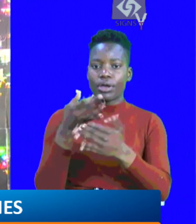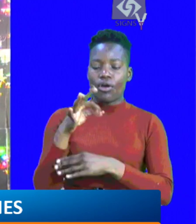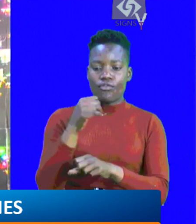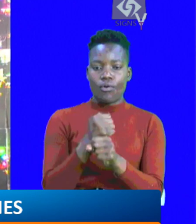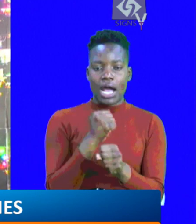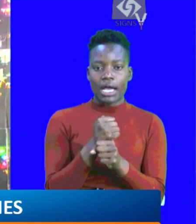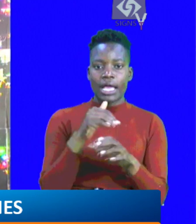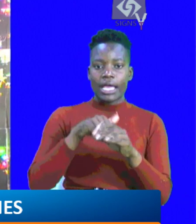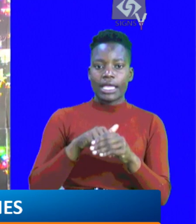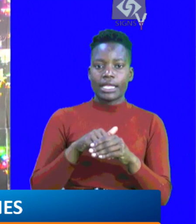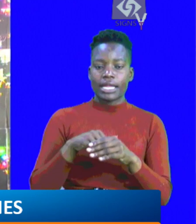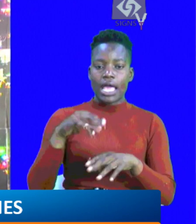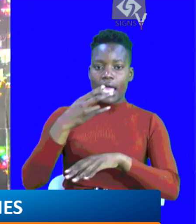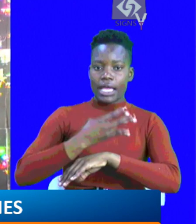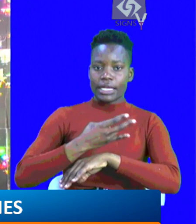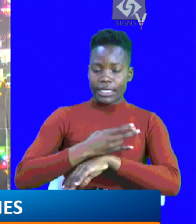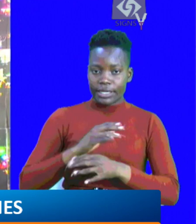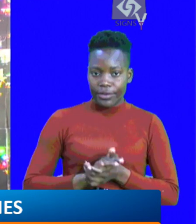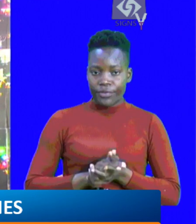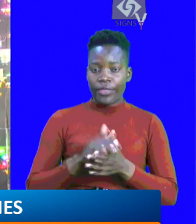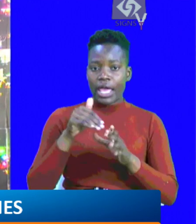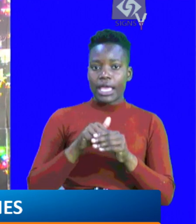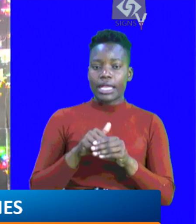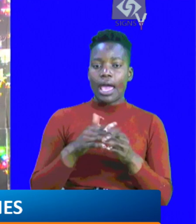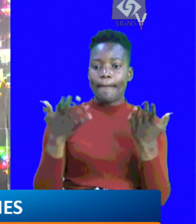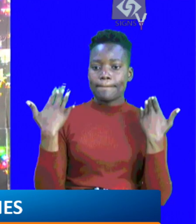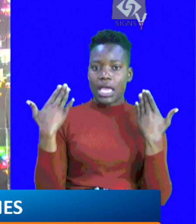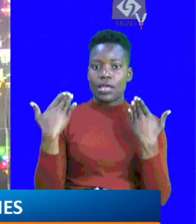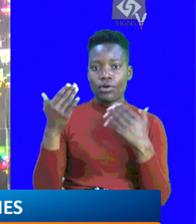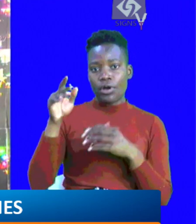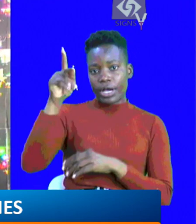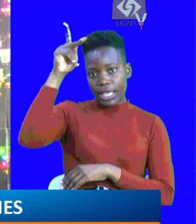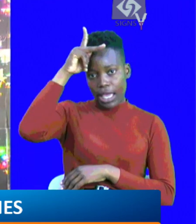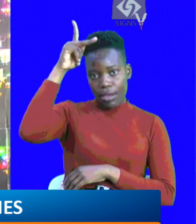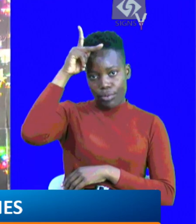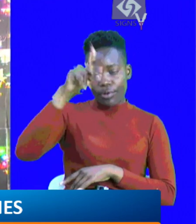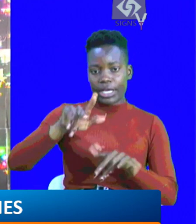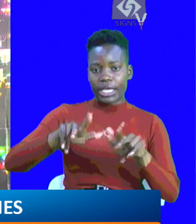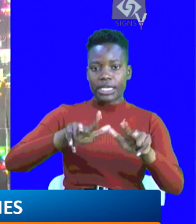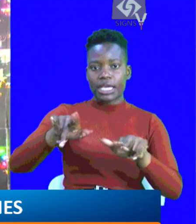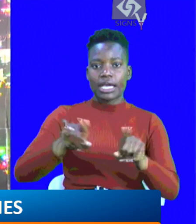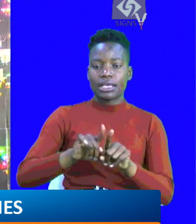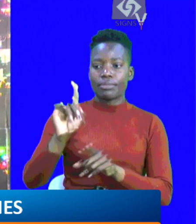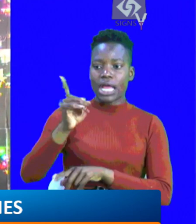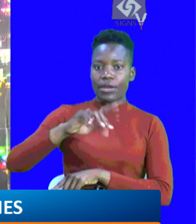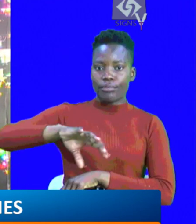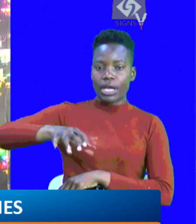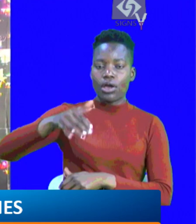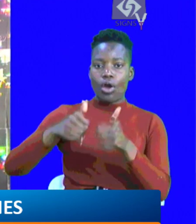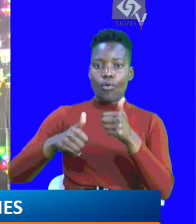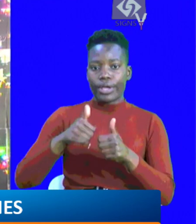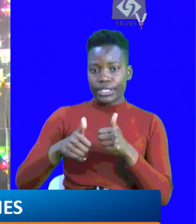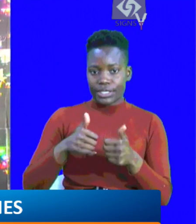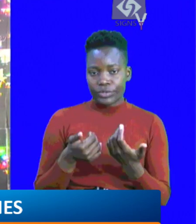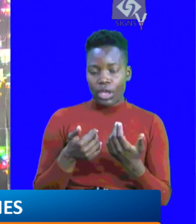suspension of operations in aid health facilities within Meru, Kiambu, Kirinyaga,